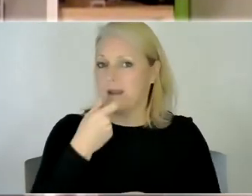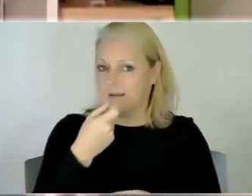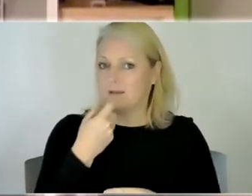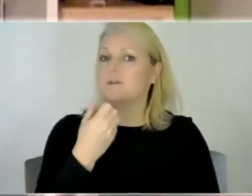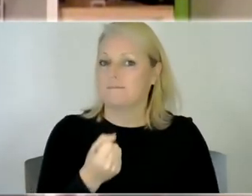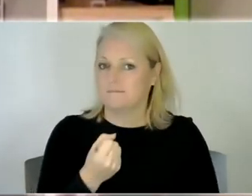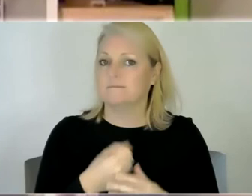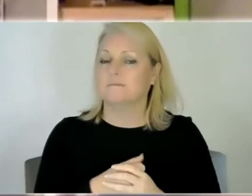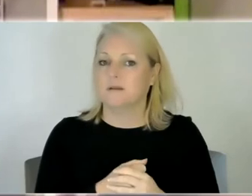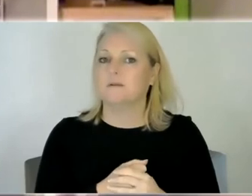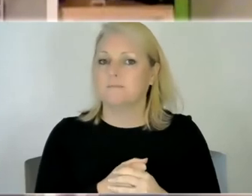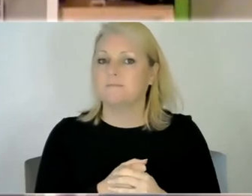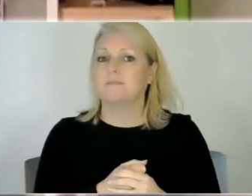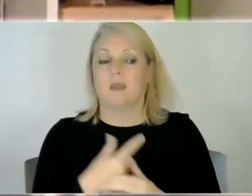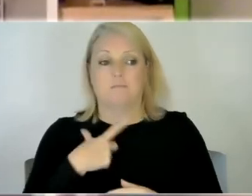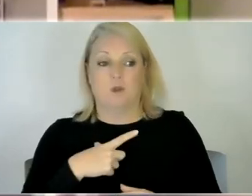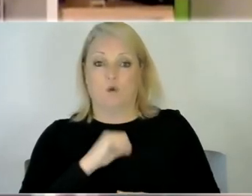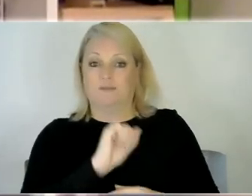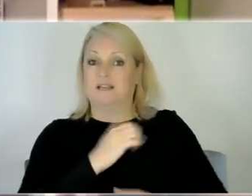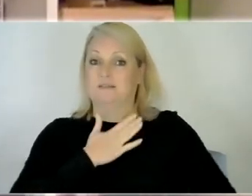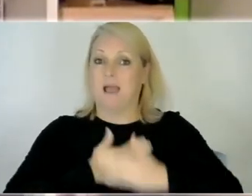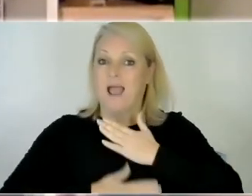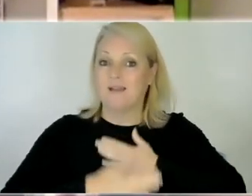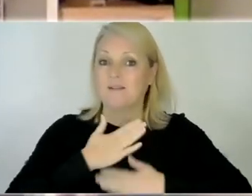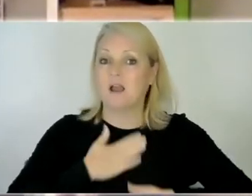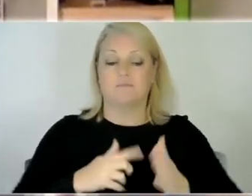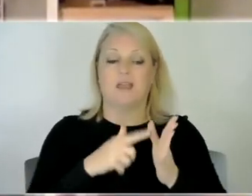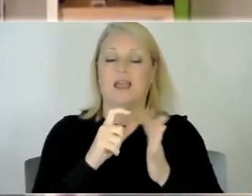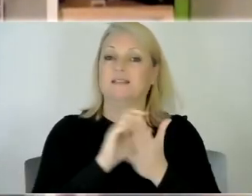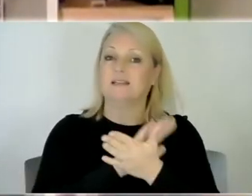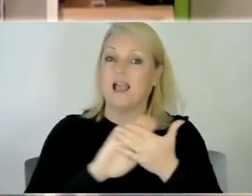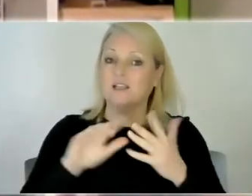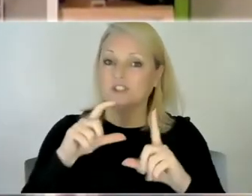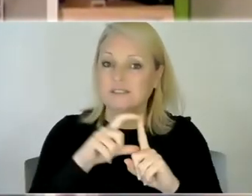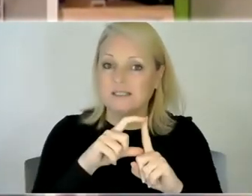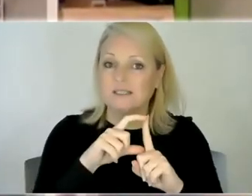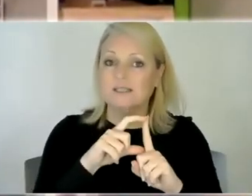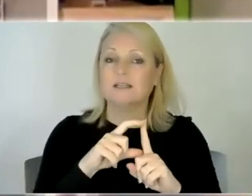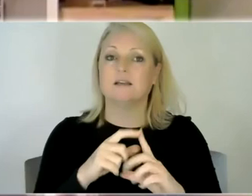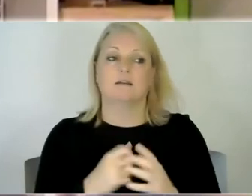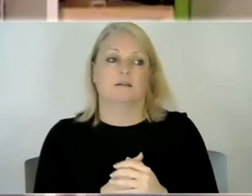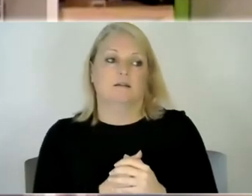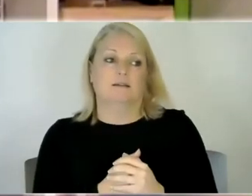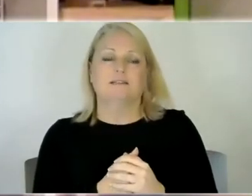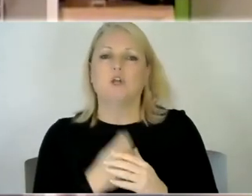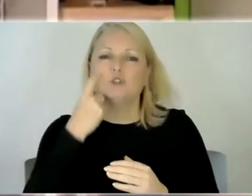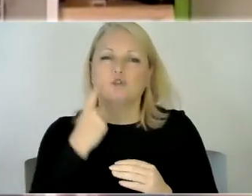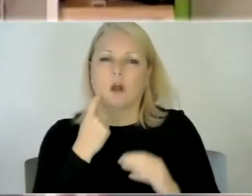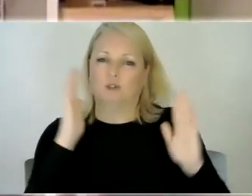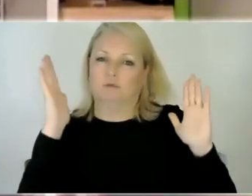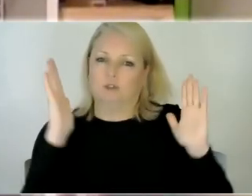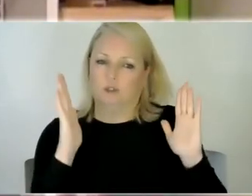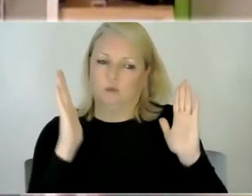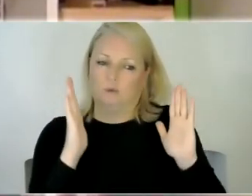behaviors because of his adhd because of you know just again to try and reduce the anxiety